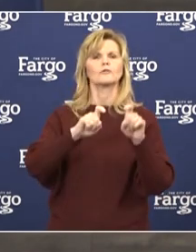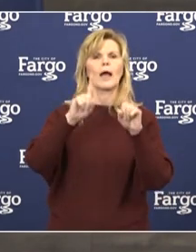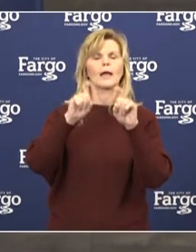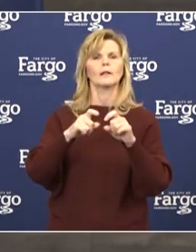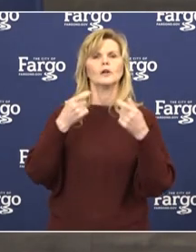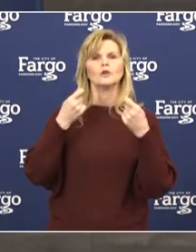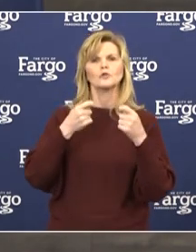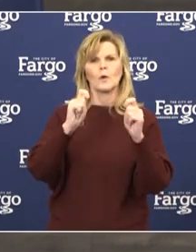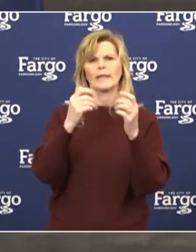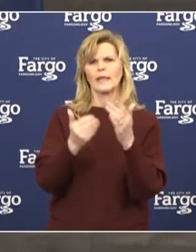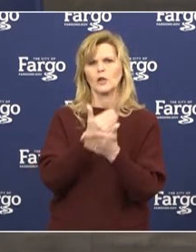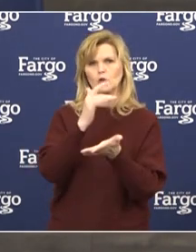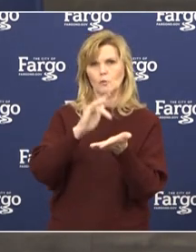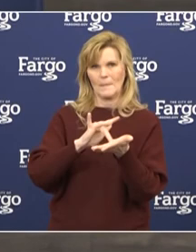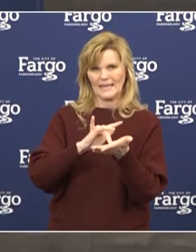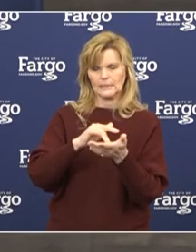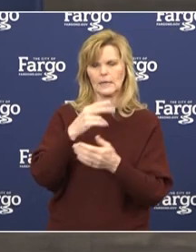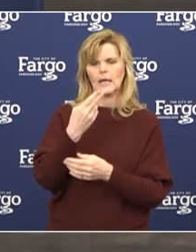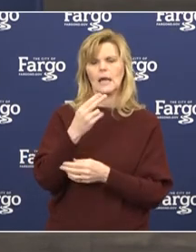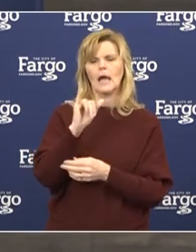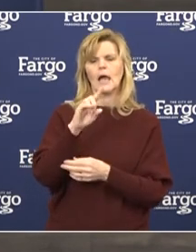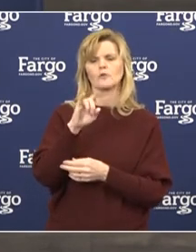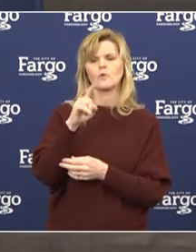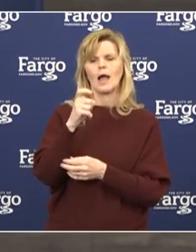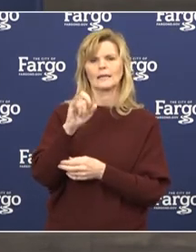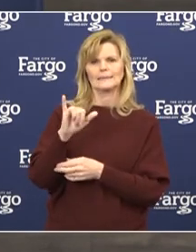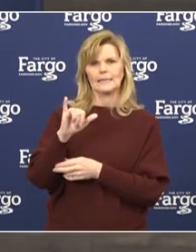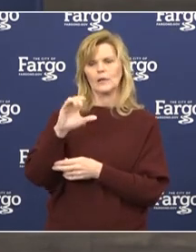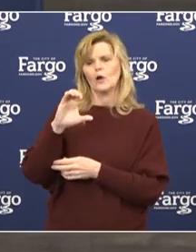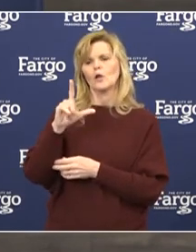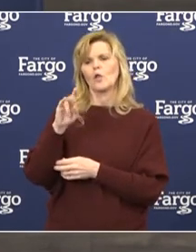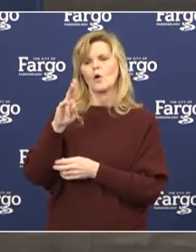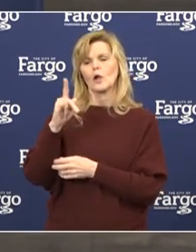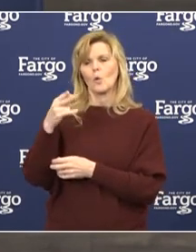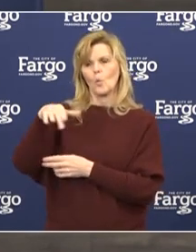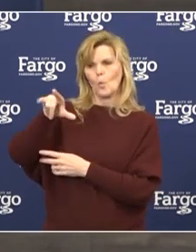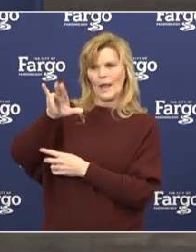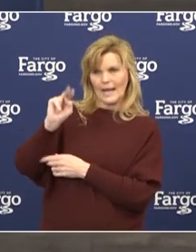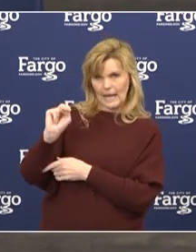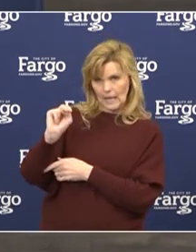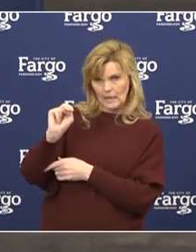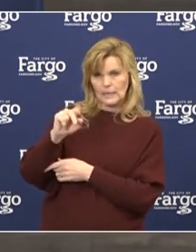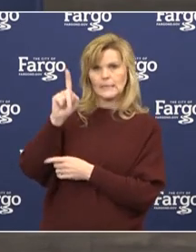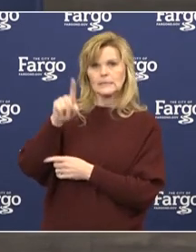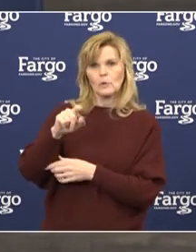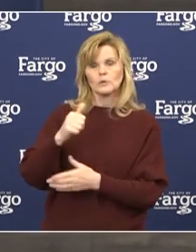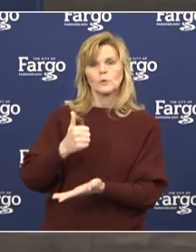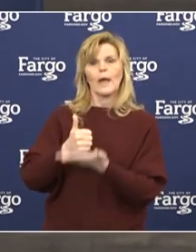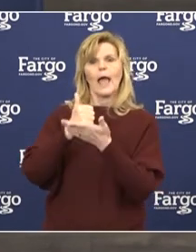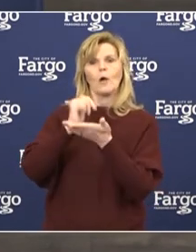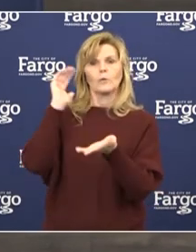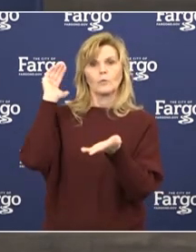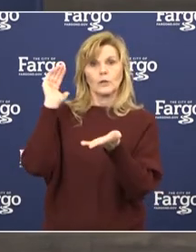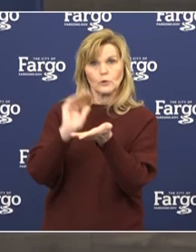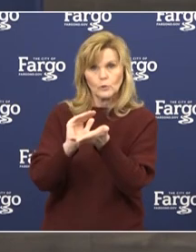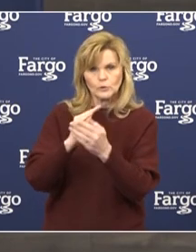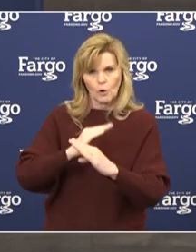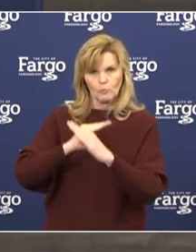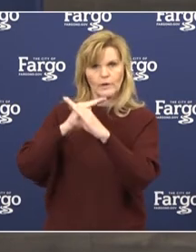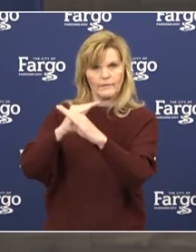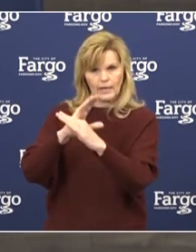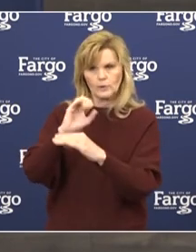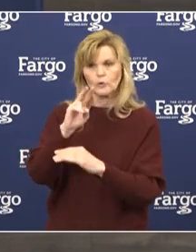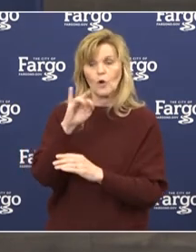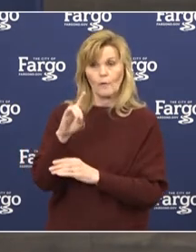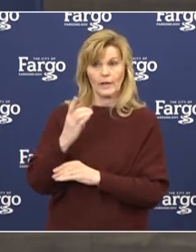investigating hydroxychloroquine to understand its role in treating and potentially preventing COVID-19. The controlled study